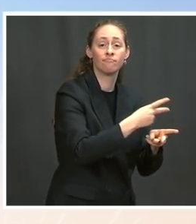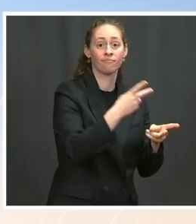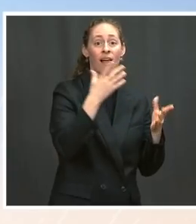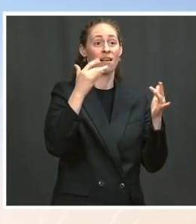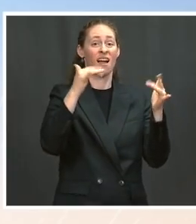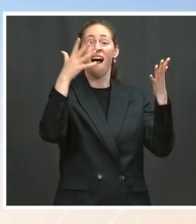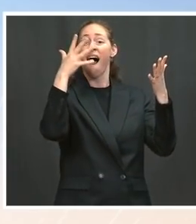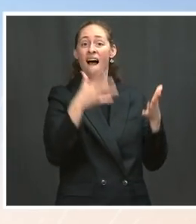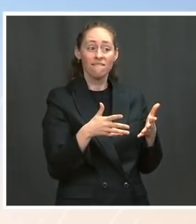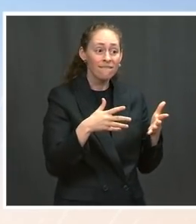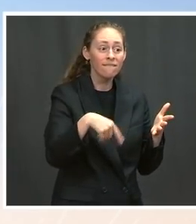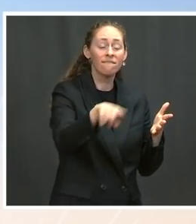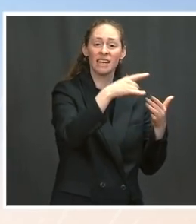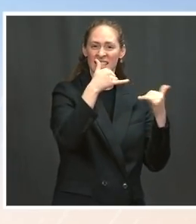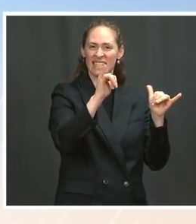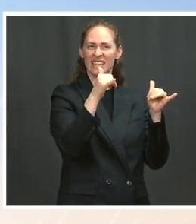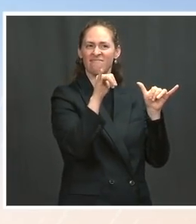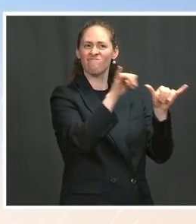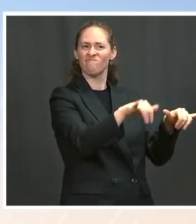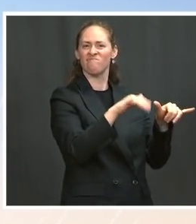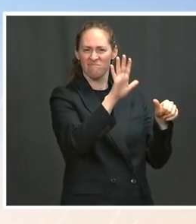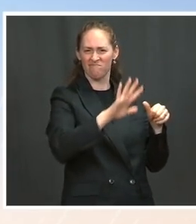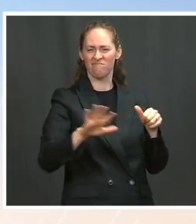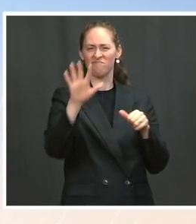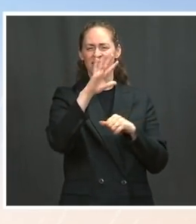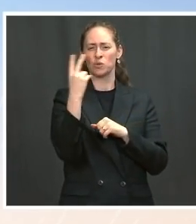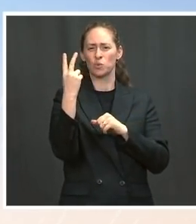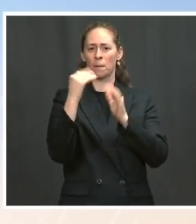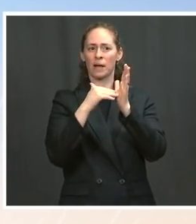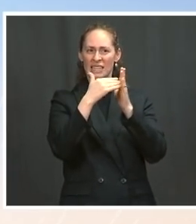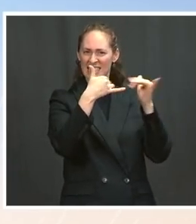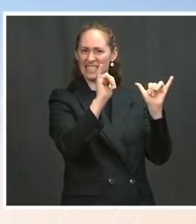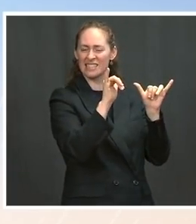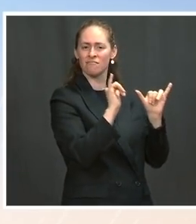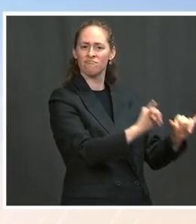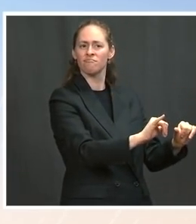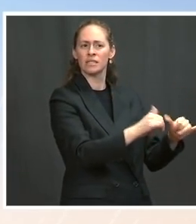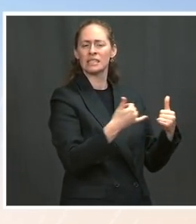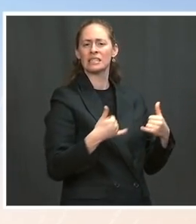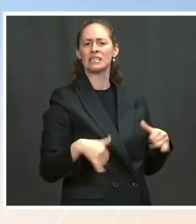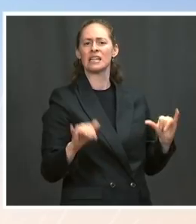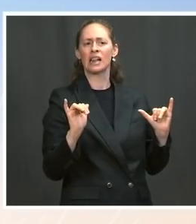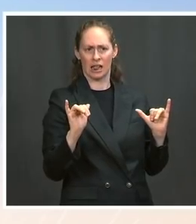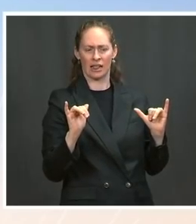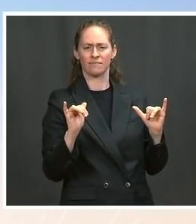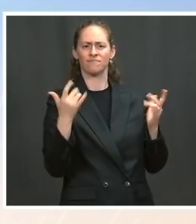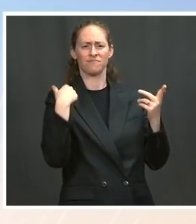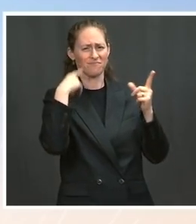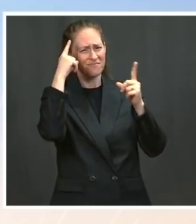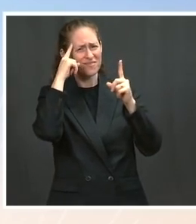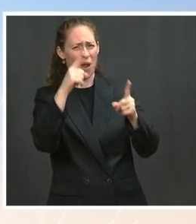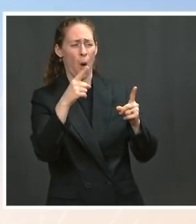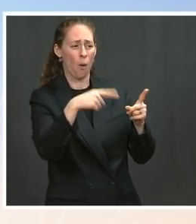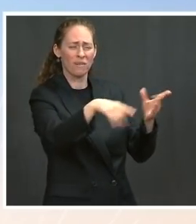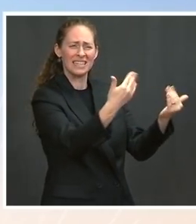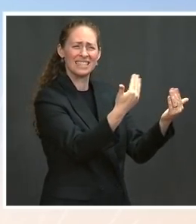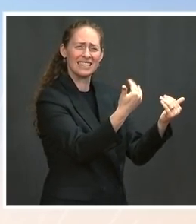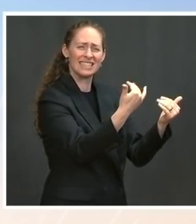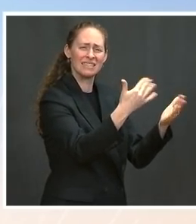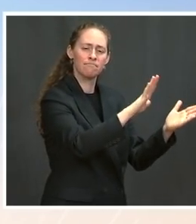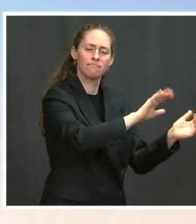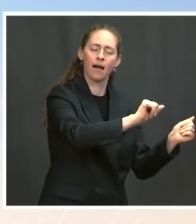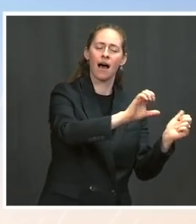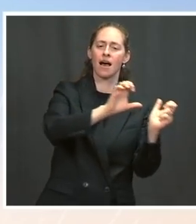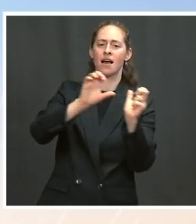before us is to help these 2 million women to return to the labor market, but to help the millions of other workers